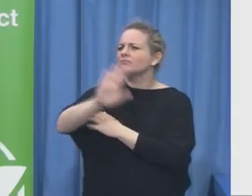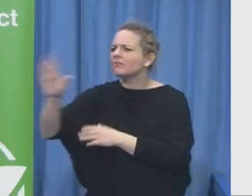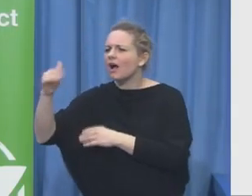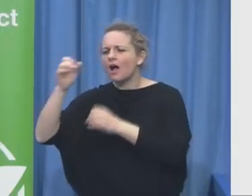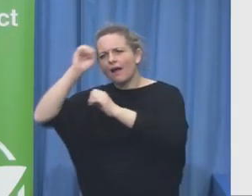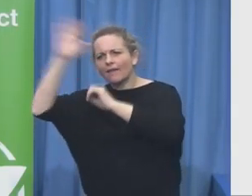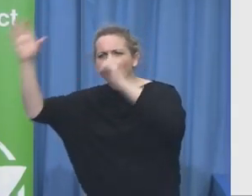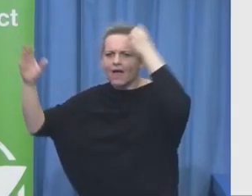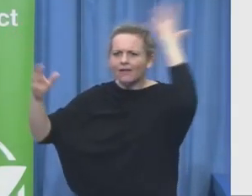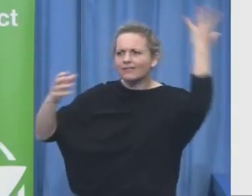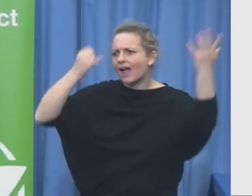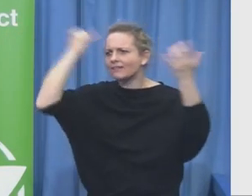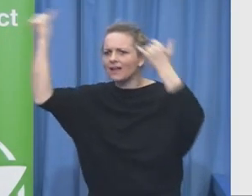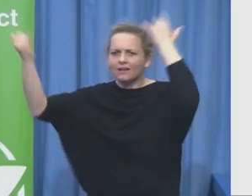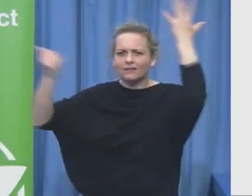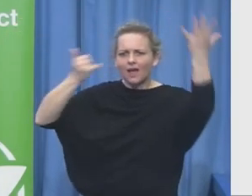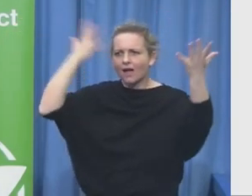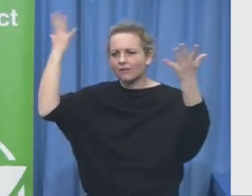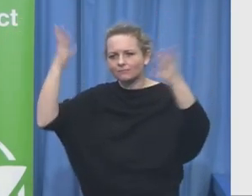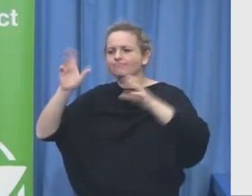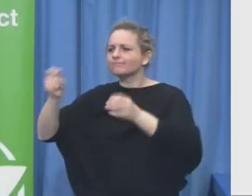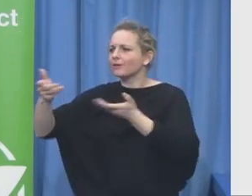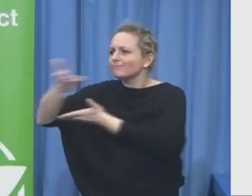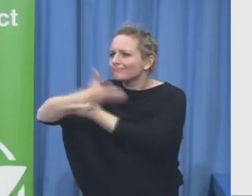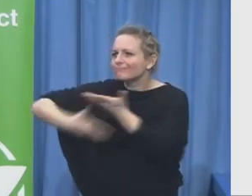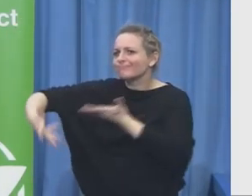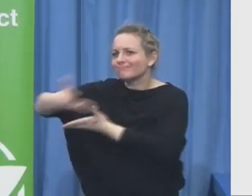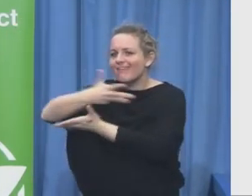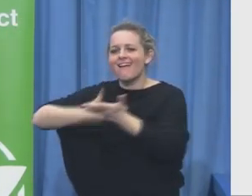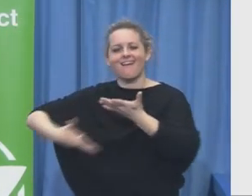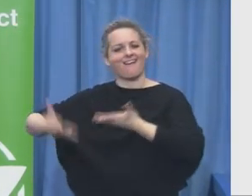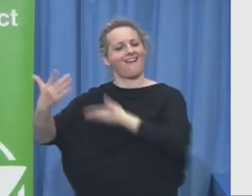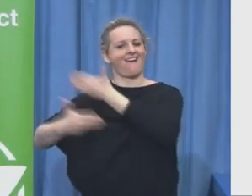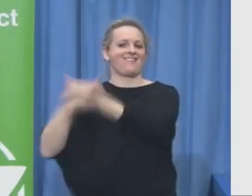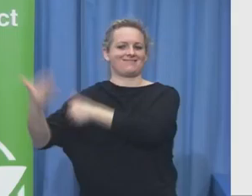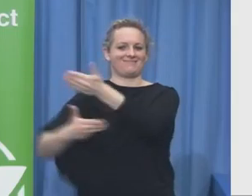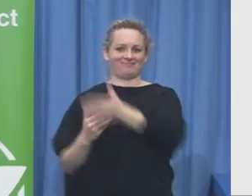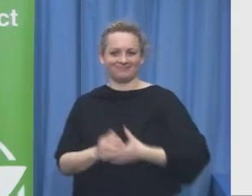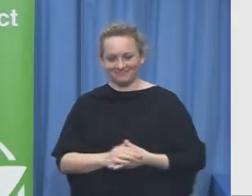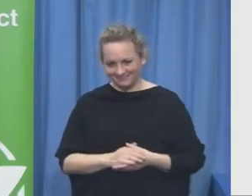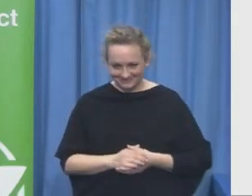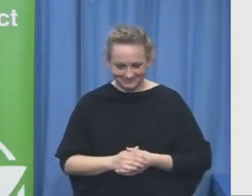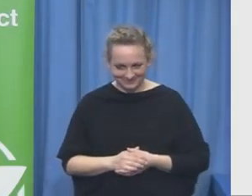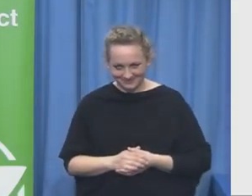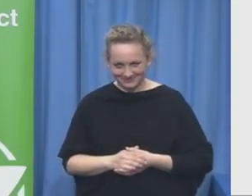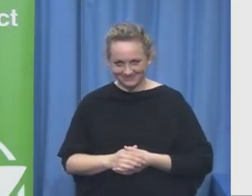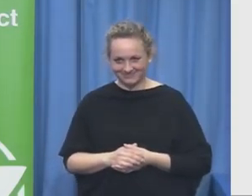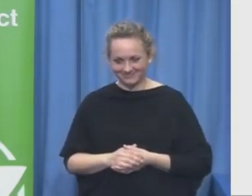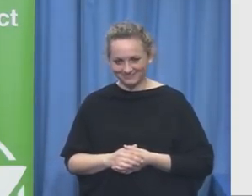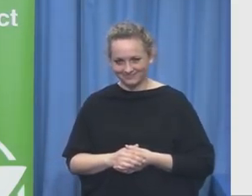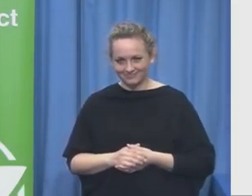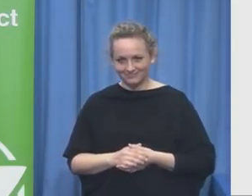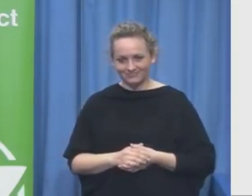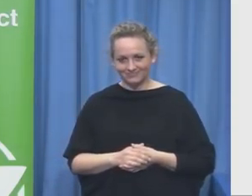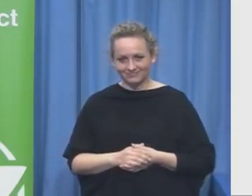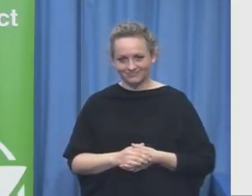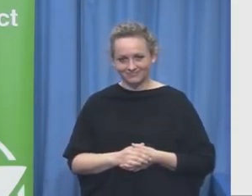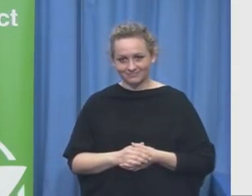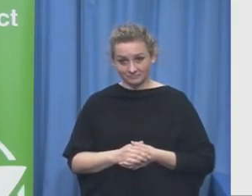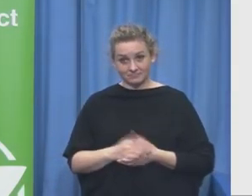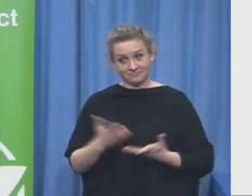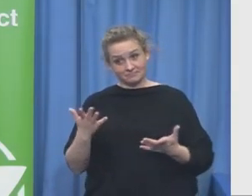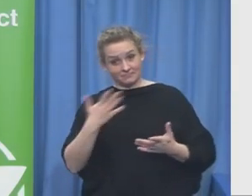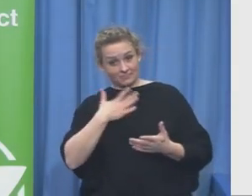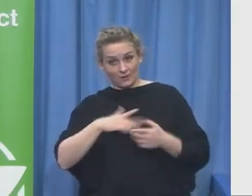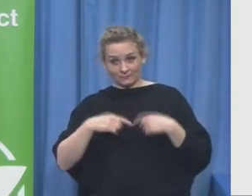this notion of impact we truly believe that we have to work in collaborations and partnerships. Now partnership